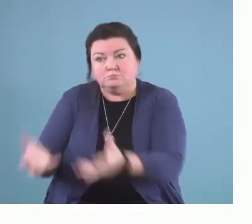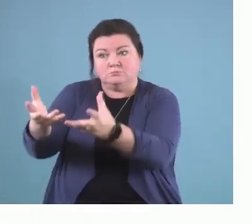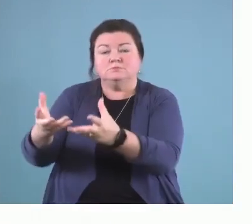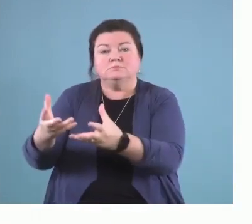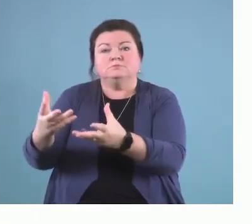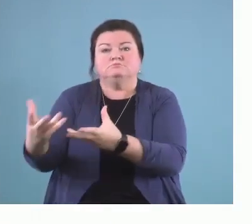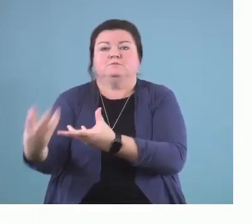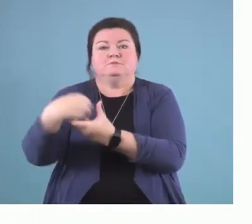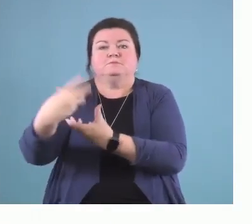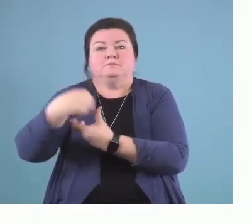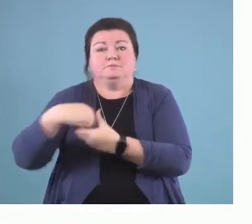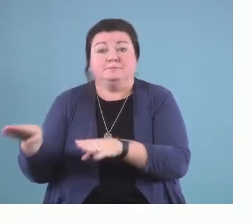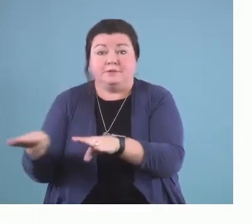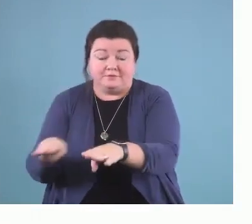behavior?